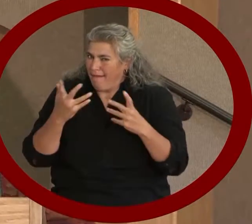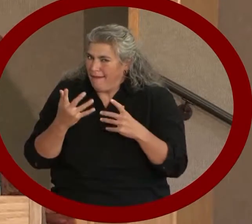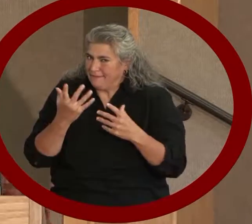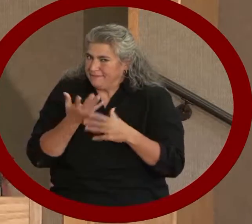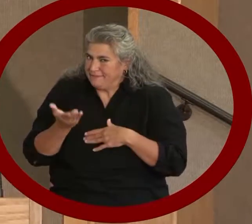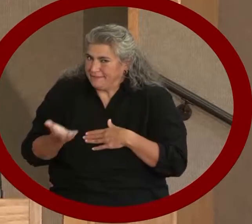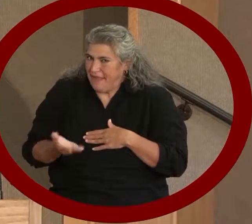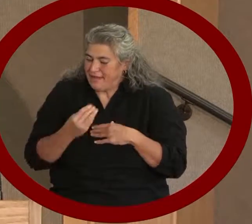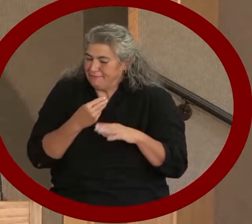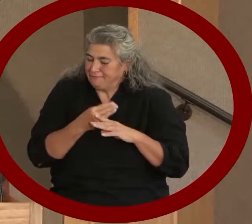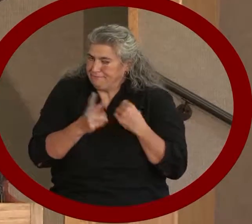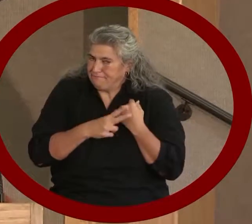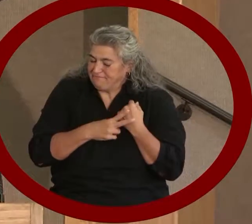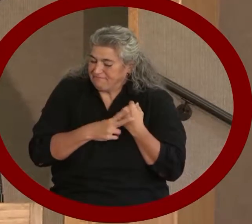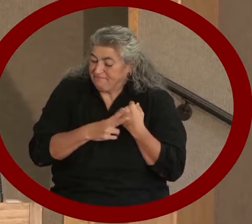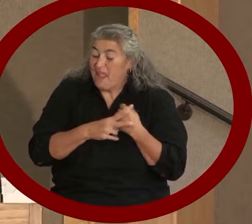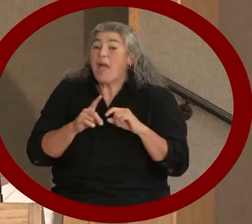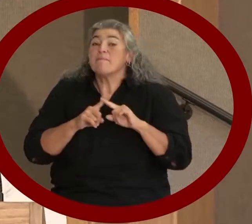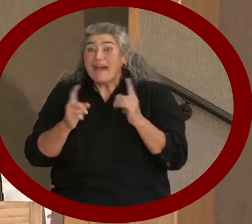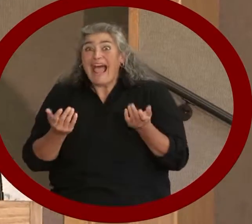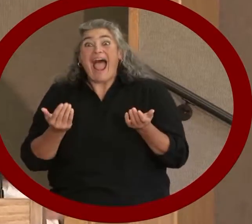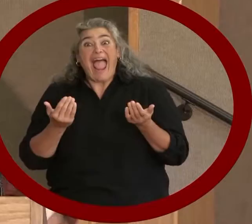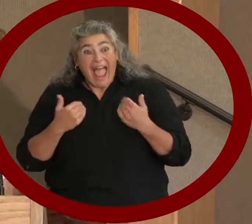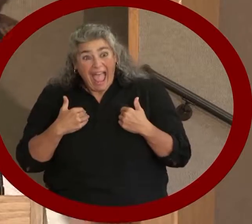today. And I want to share it with you.